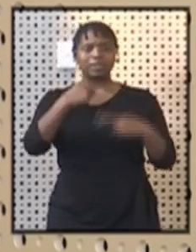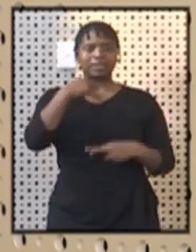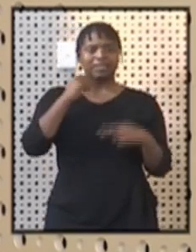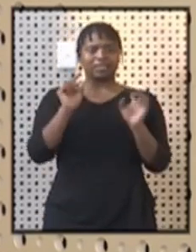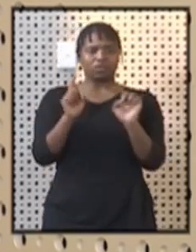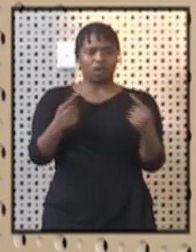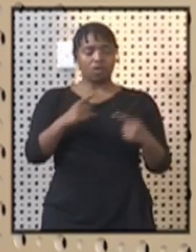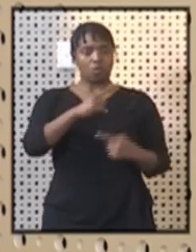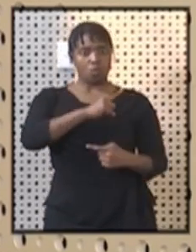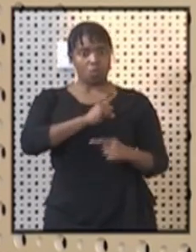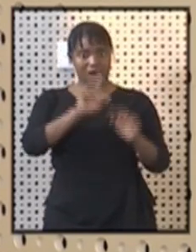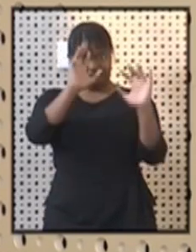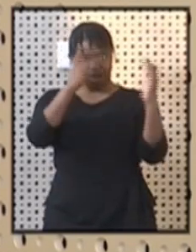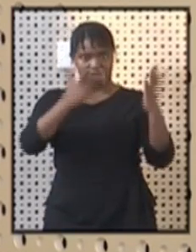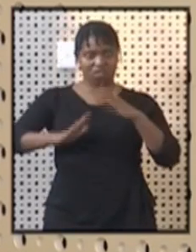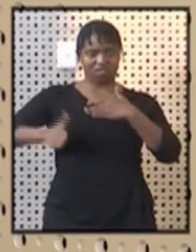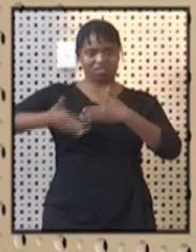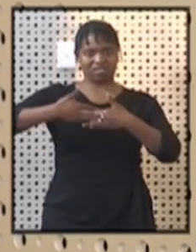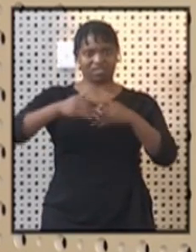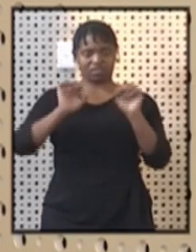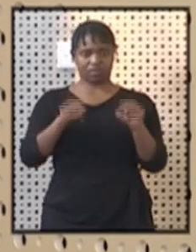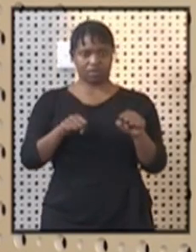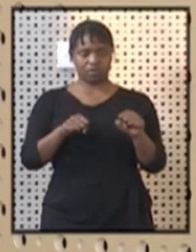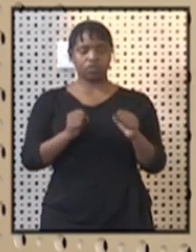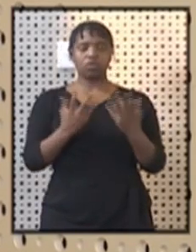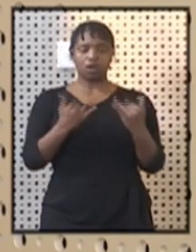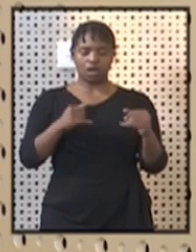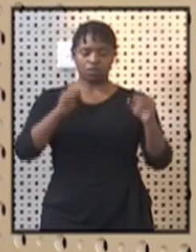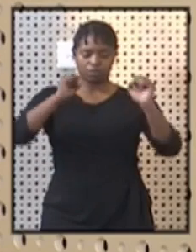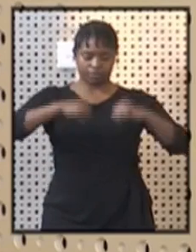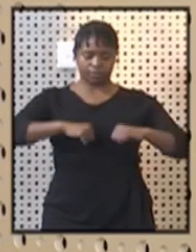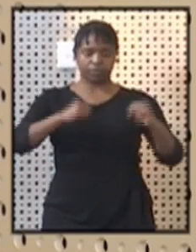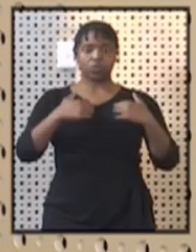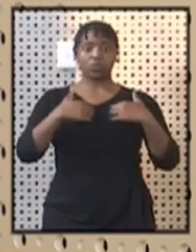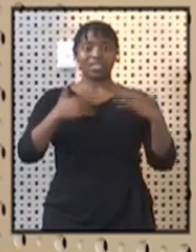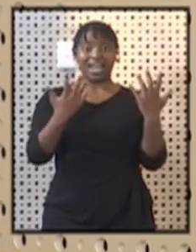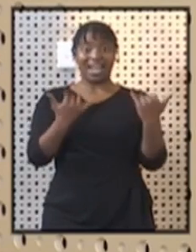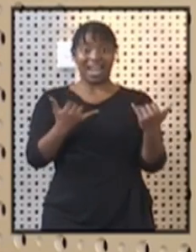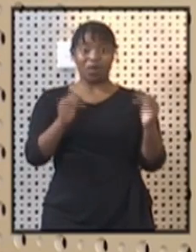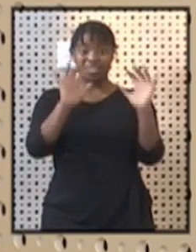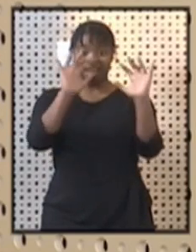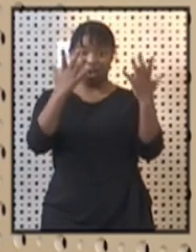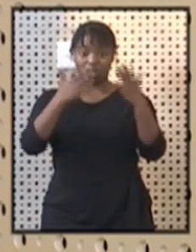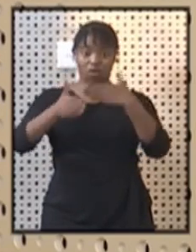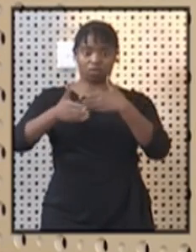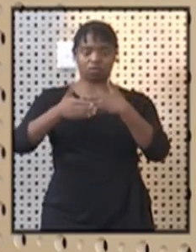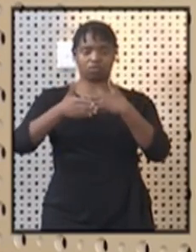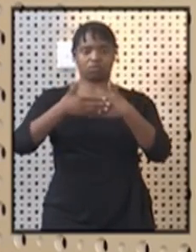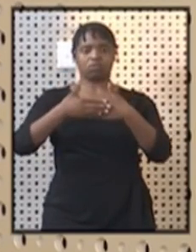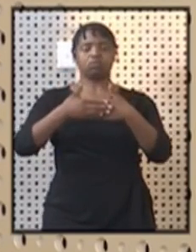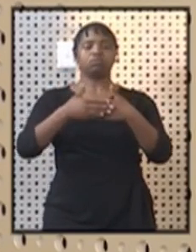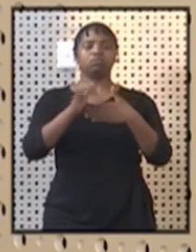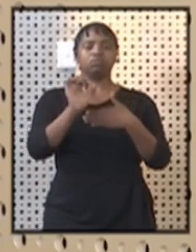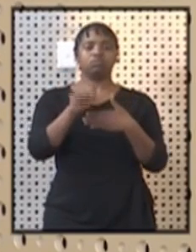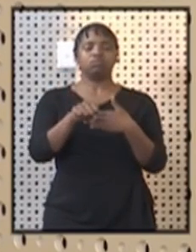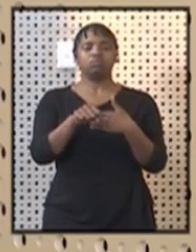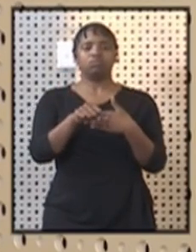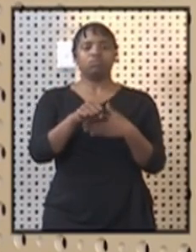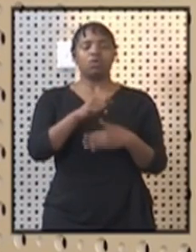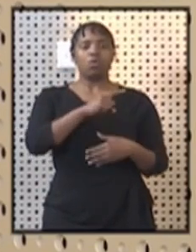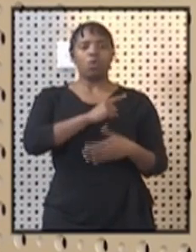challenge, Cabinet has agreed to move the keyfew to start at 10 o'clock p.m. to allow for